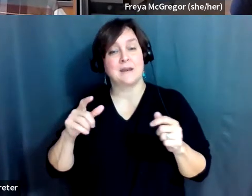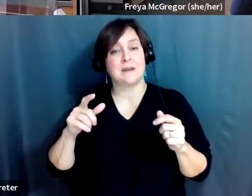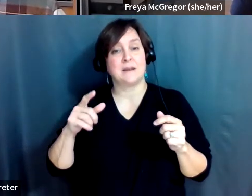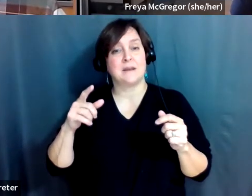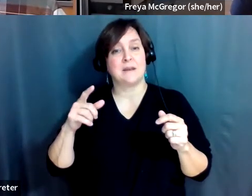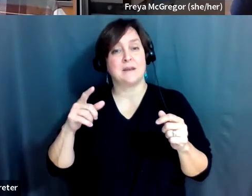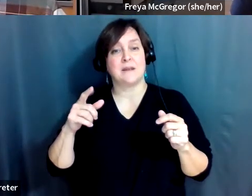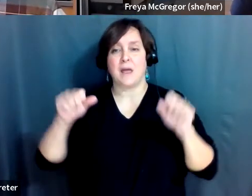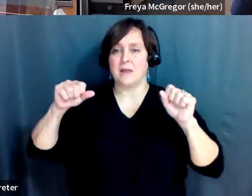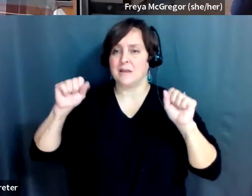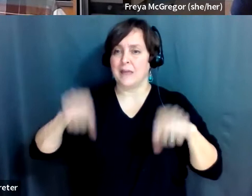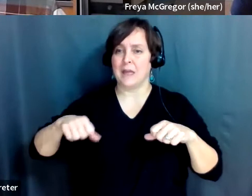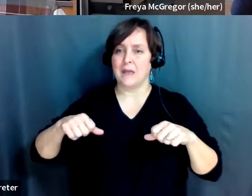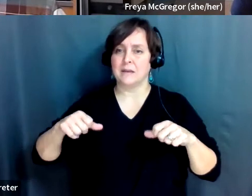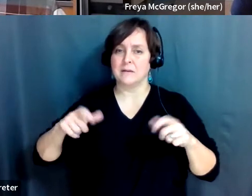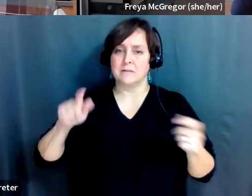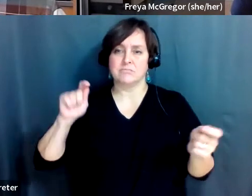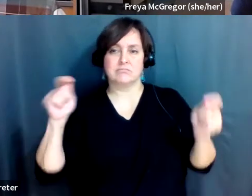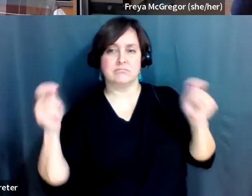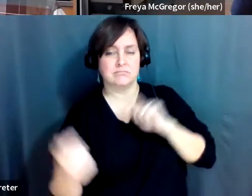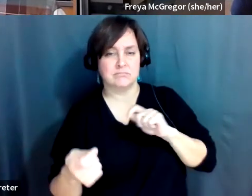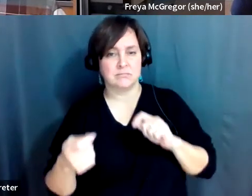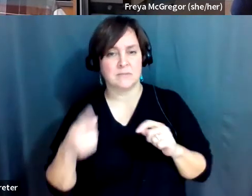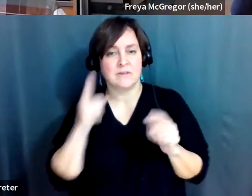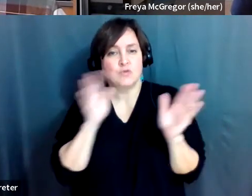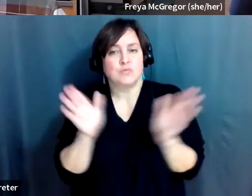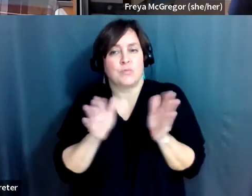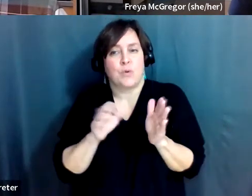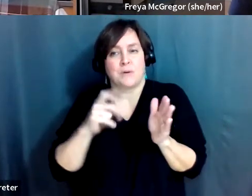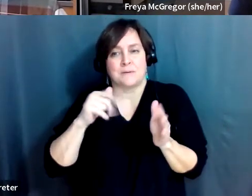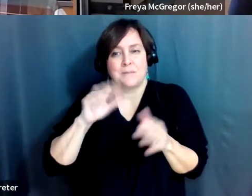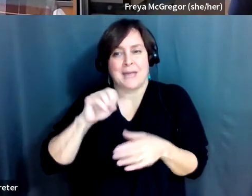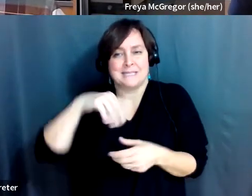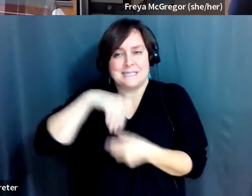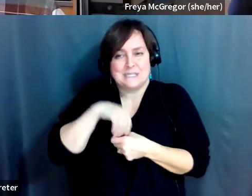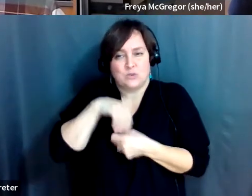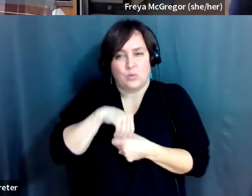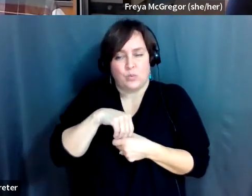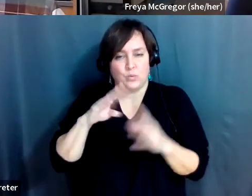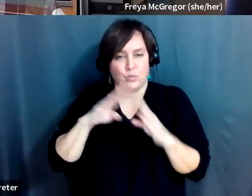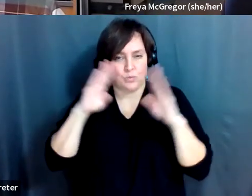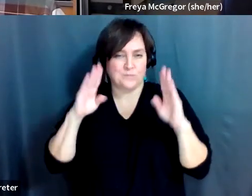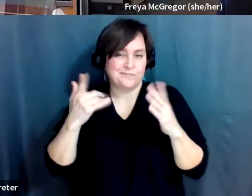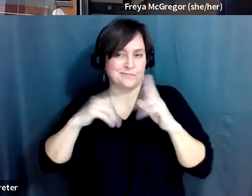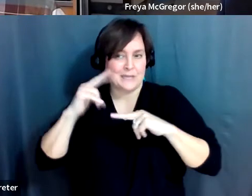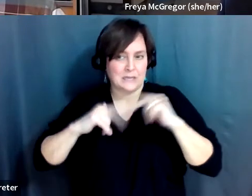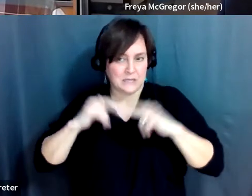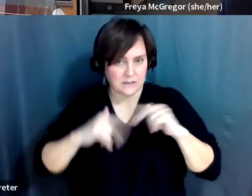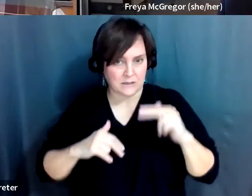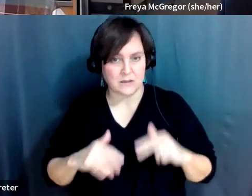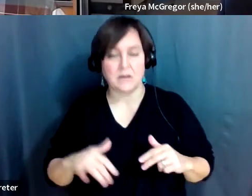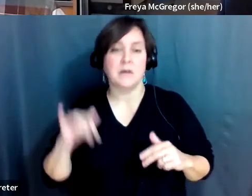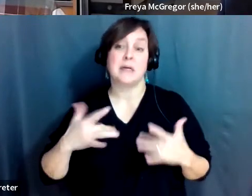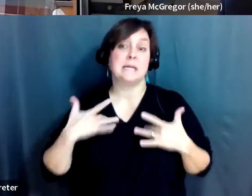the... It would have the ability to work within a small indoor space. And that's typically the focus that